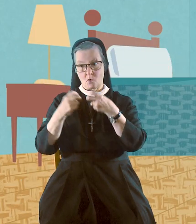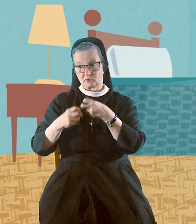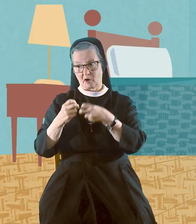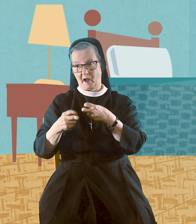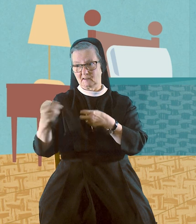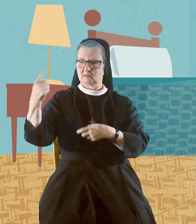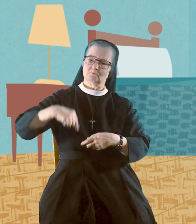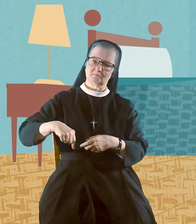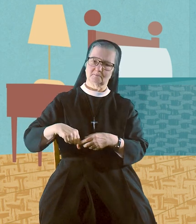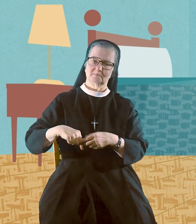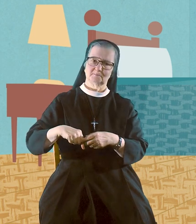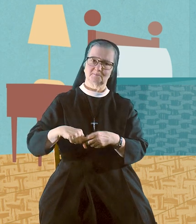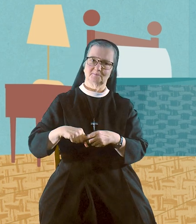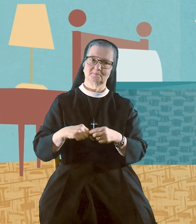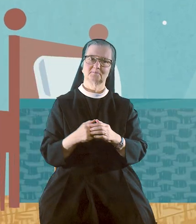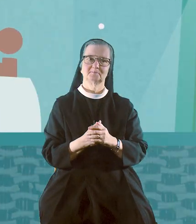Bring it on.